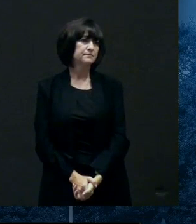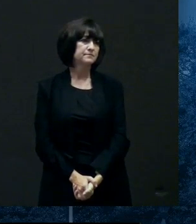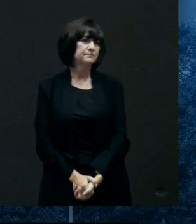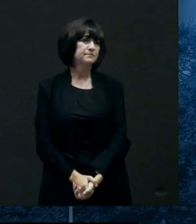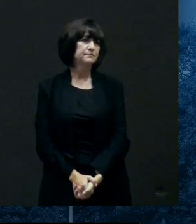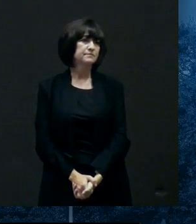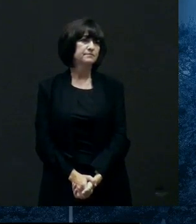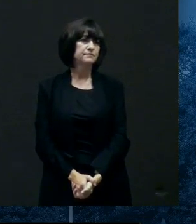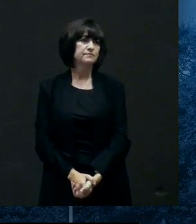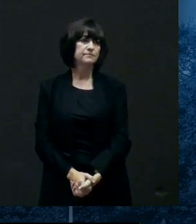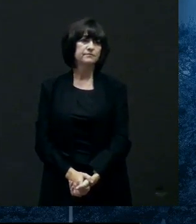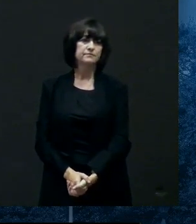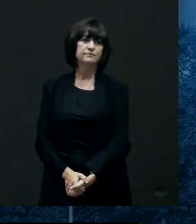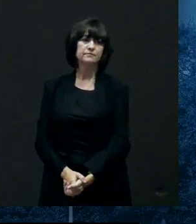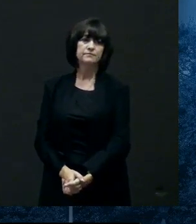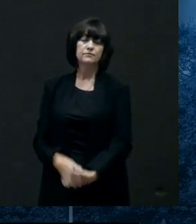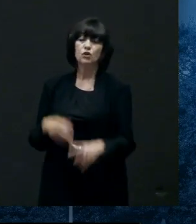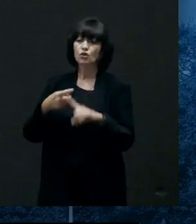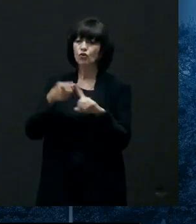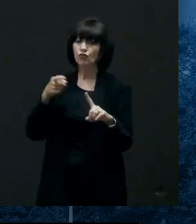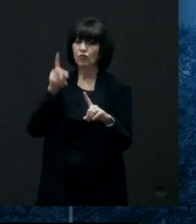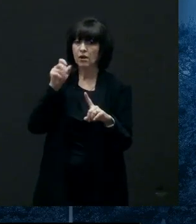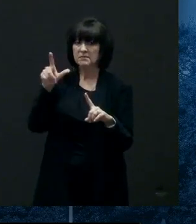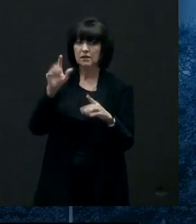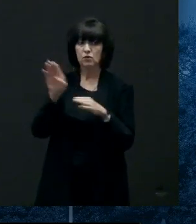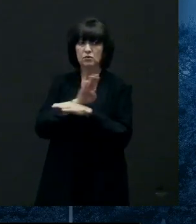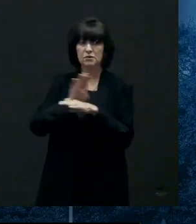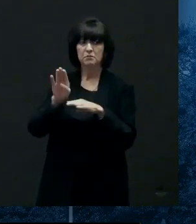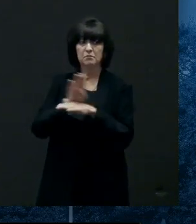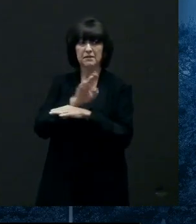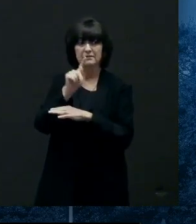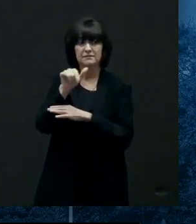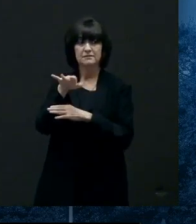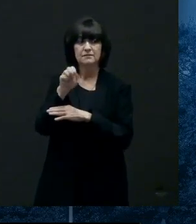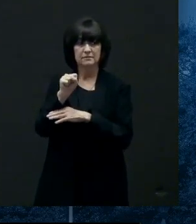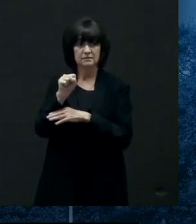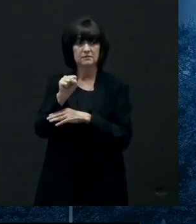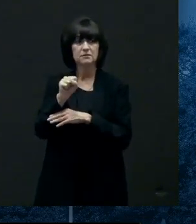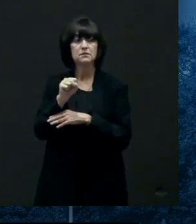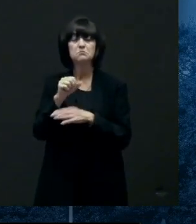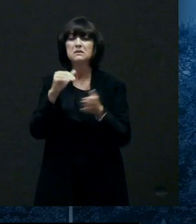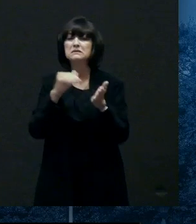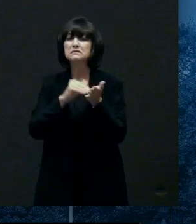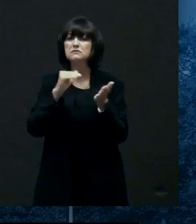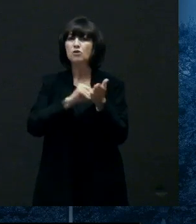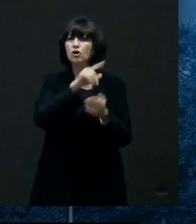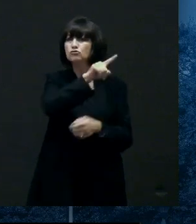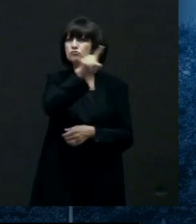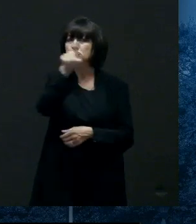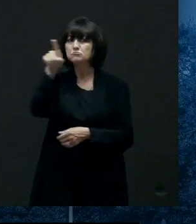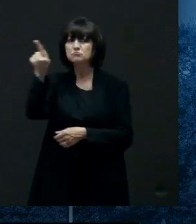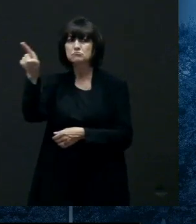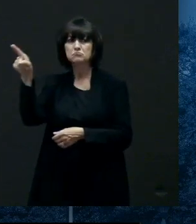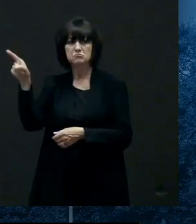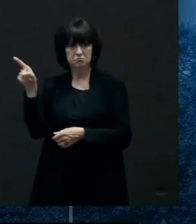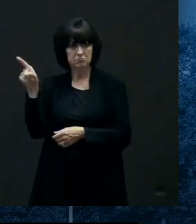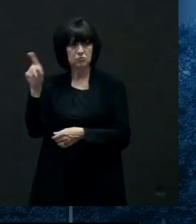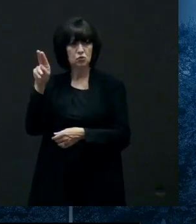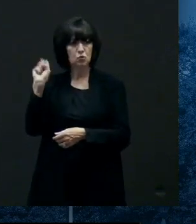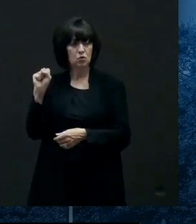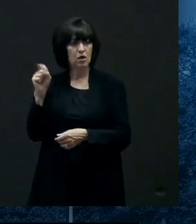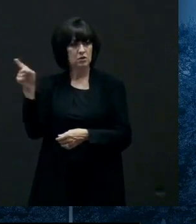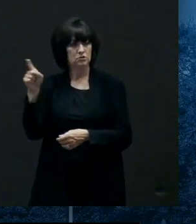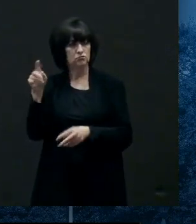from kate tabling at delaware business times doctors across the country are hoping for continued measures and insurance reimbursement for telemedicine